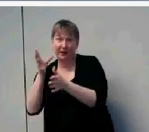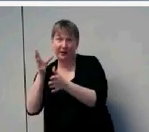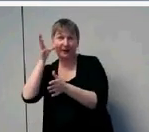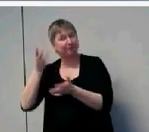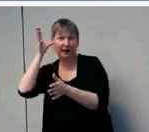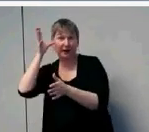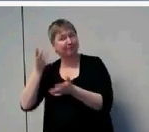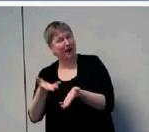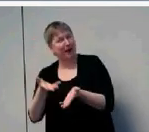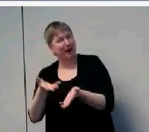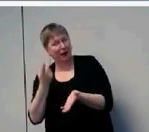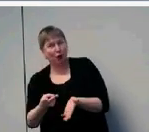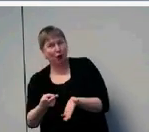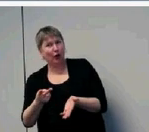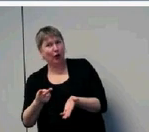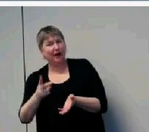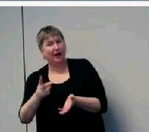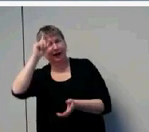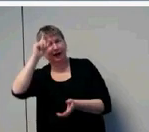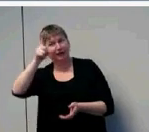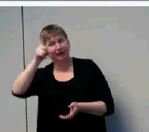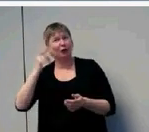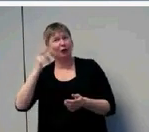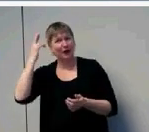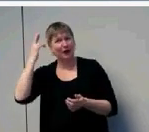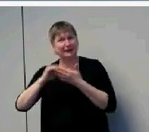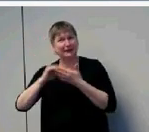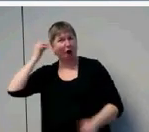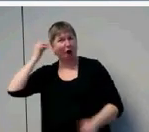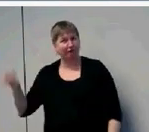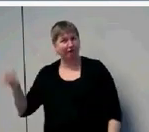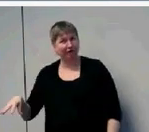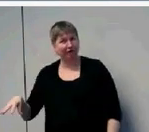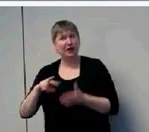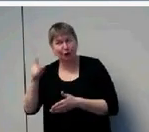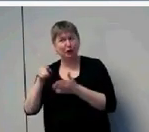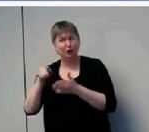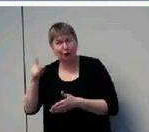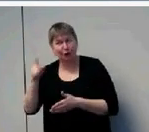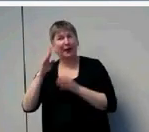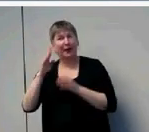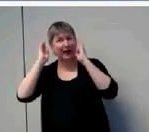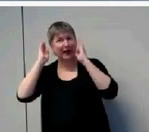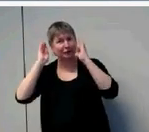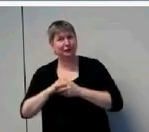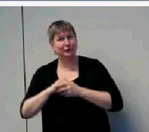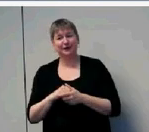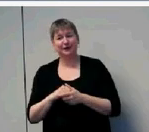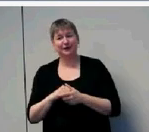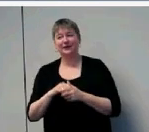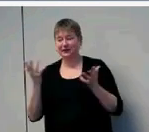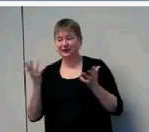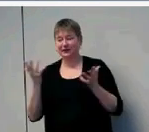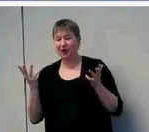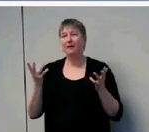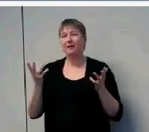clever that is. You've discovered that pulling out a hearing aid gets your attention. So maybe a way we can adapt this is to be pretty